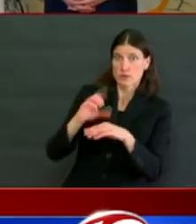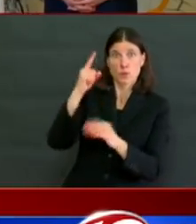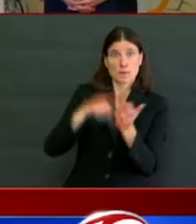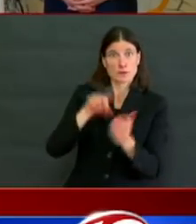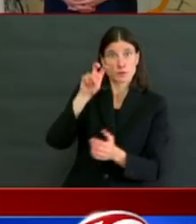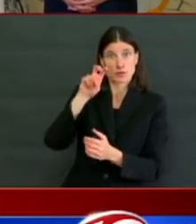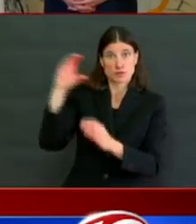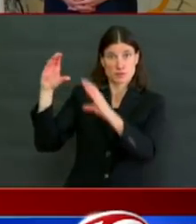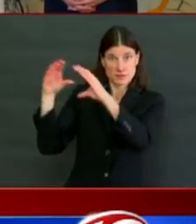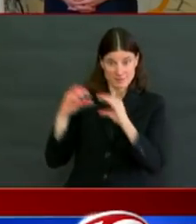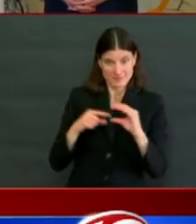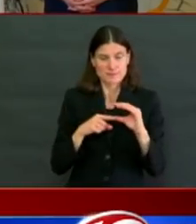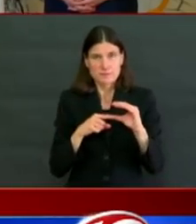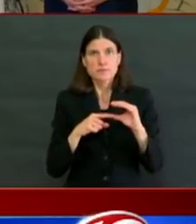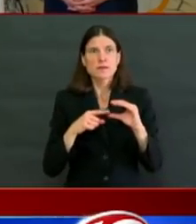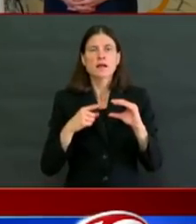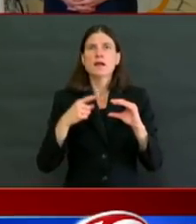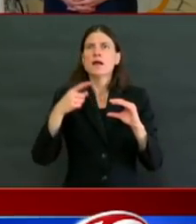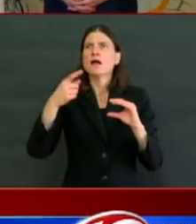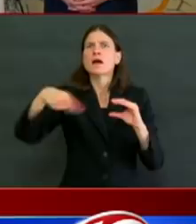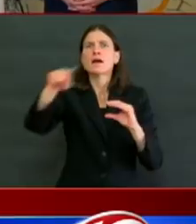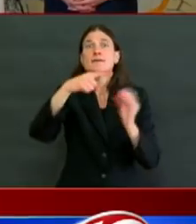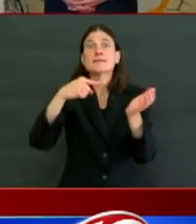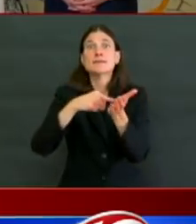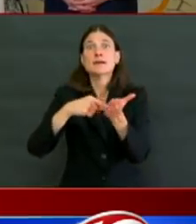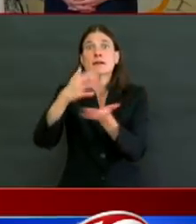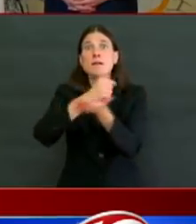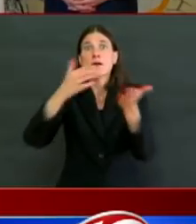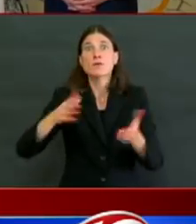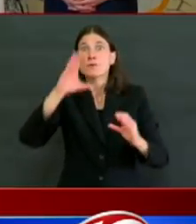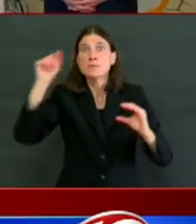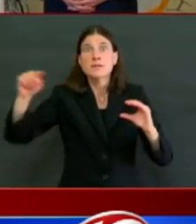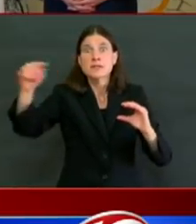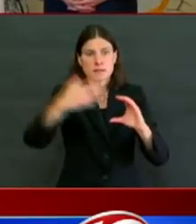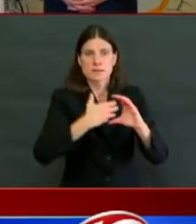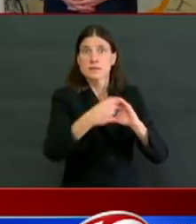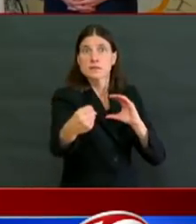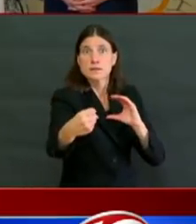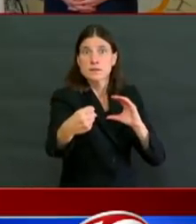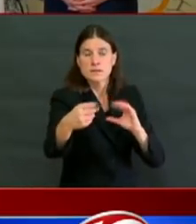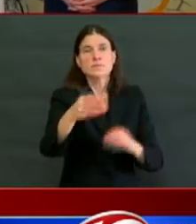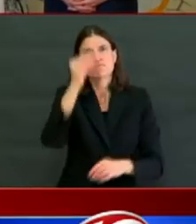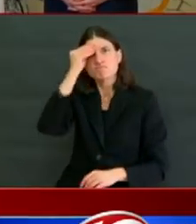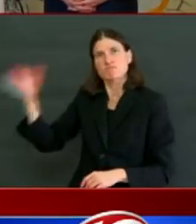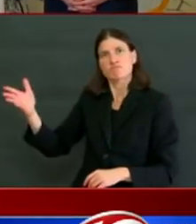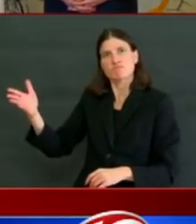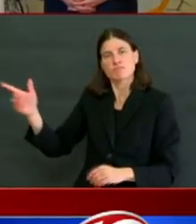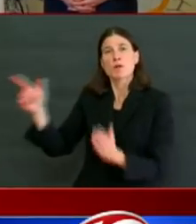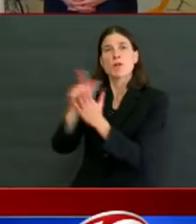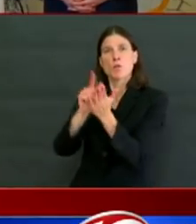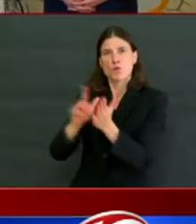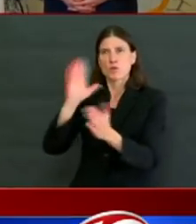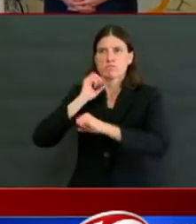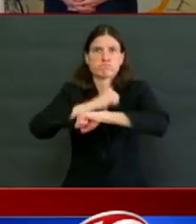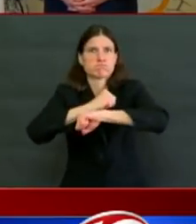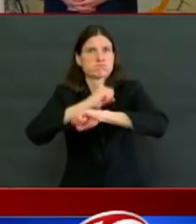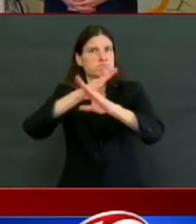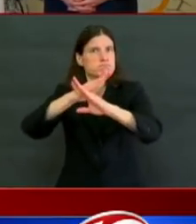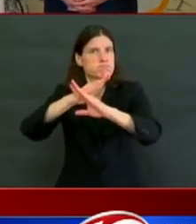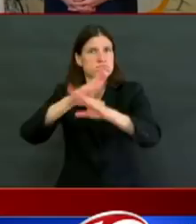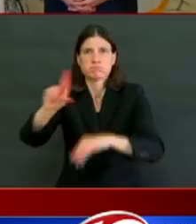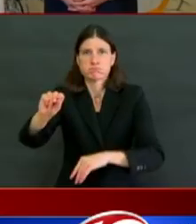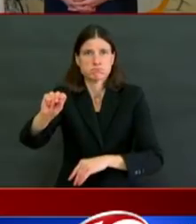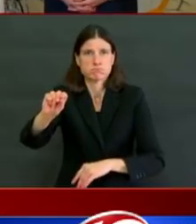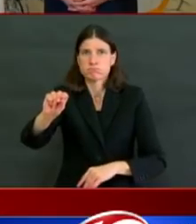and make sure that debt collectors cannot access your stimulus checks. If you are worried or you're being